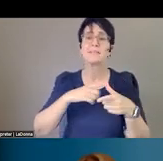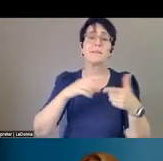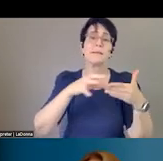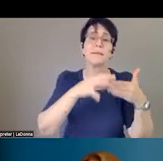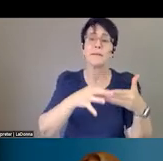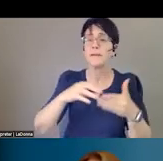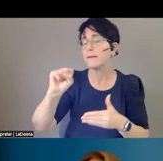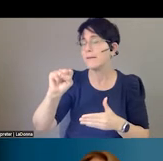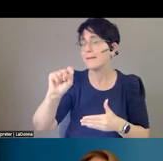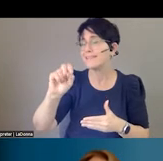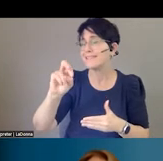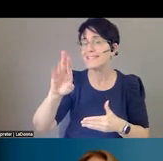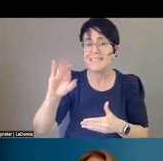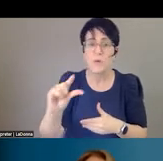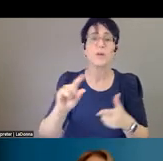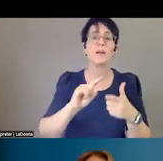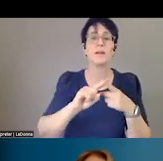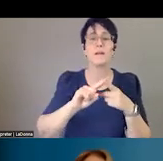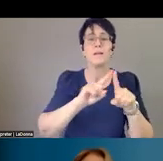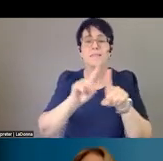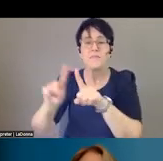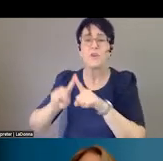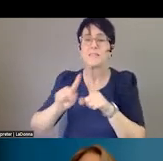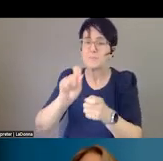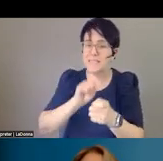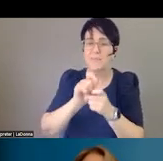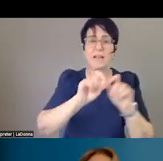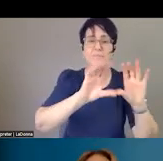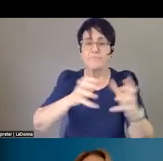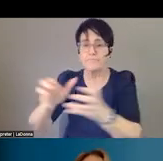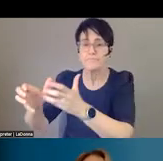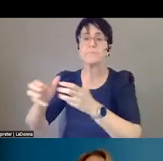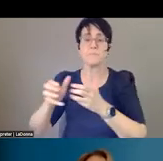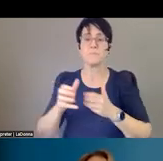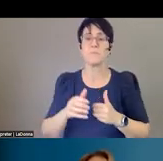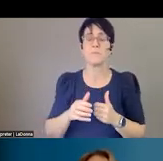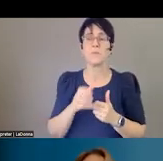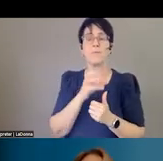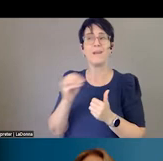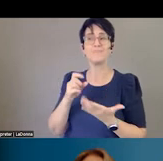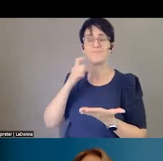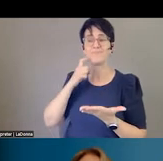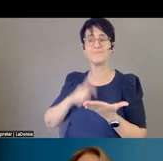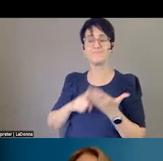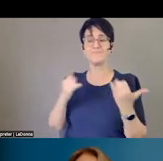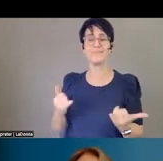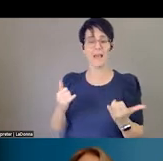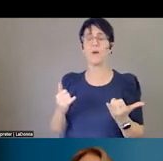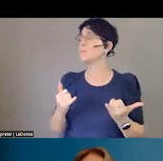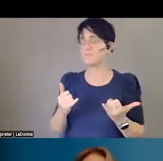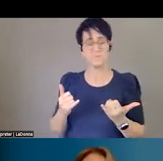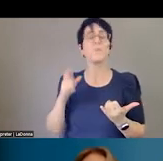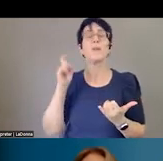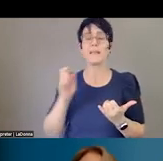we have subcommittees of different topics. One of the things we've realized recently is that we also need to take the planning to the regional level.